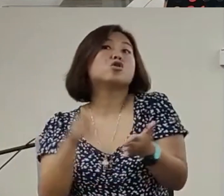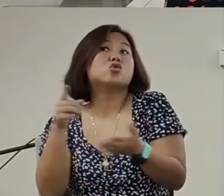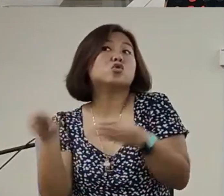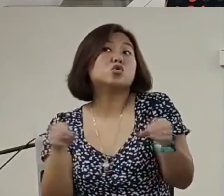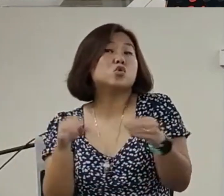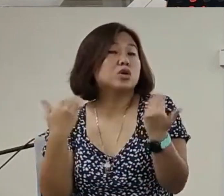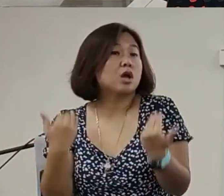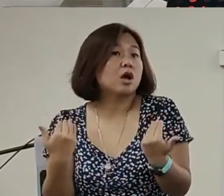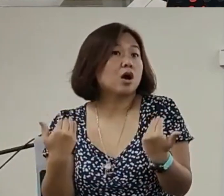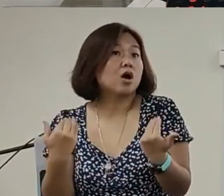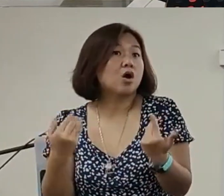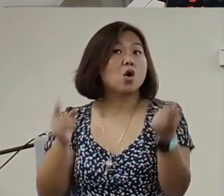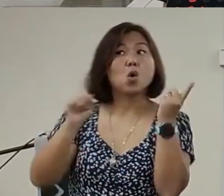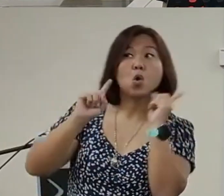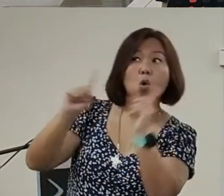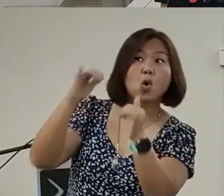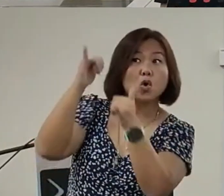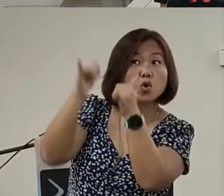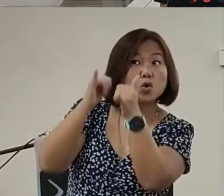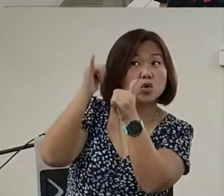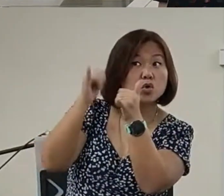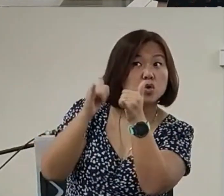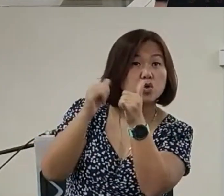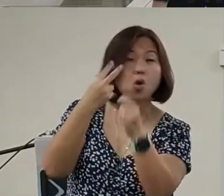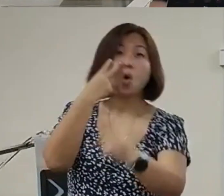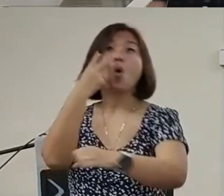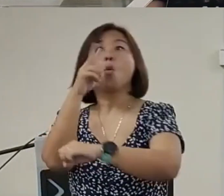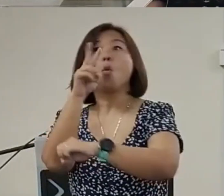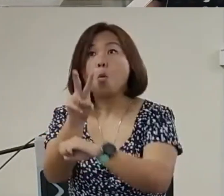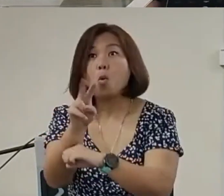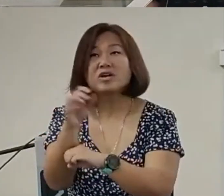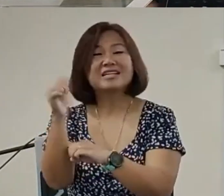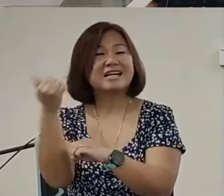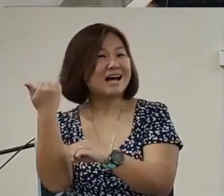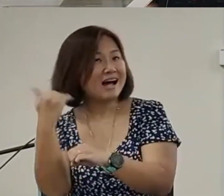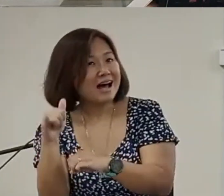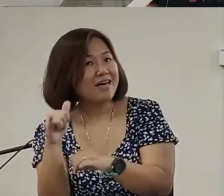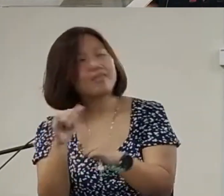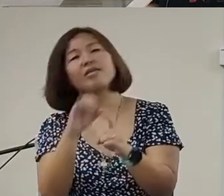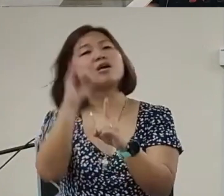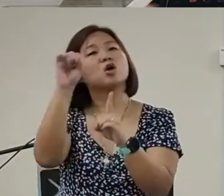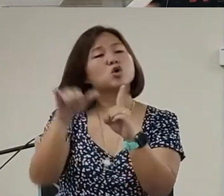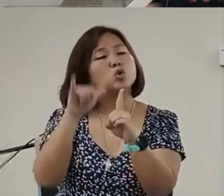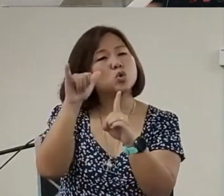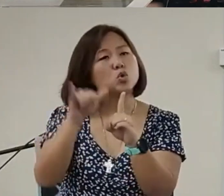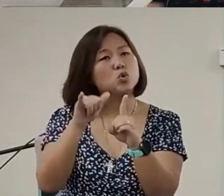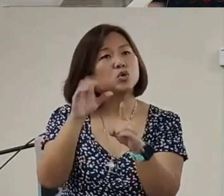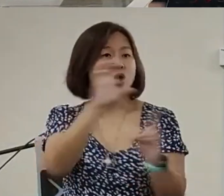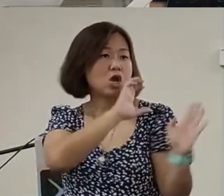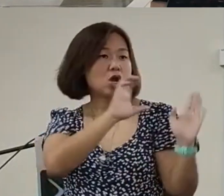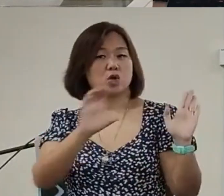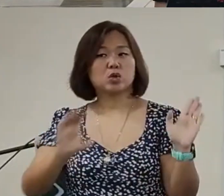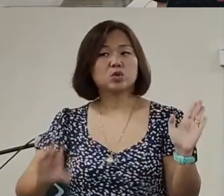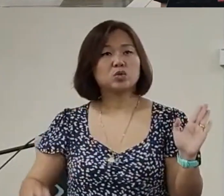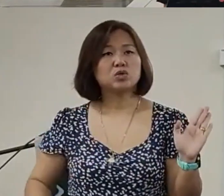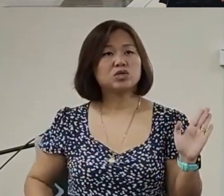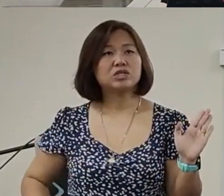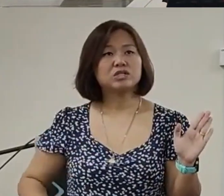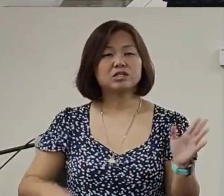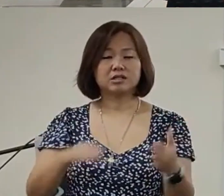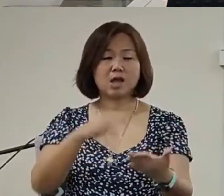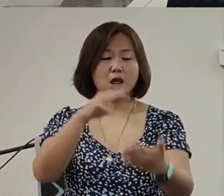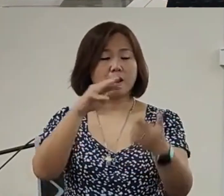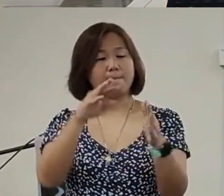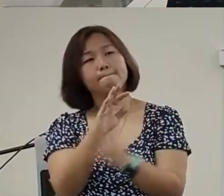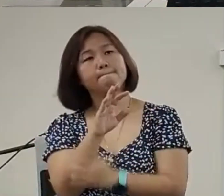go to YouTube fight temptation now you're going to watch other kinds of things on YouTube so replacement technique is